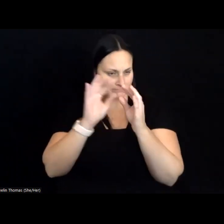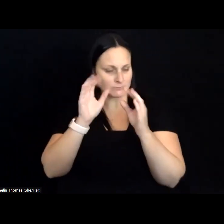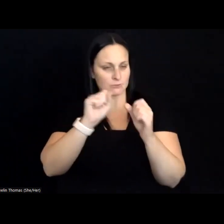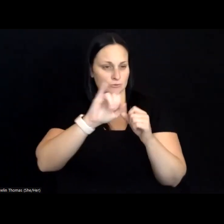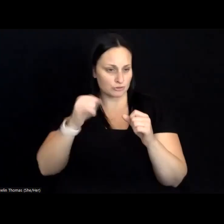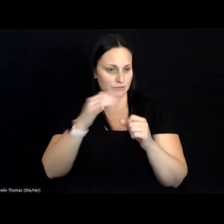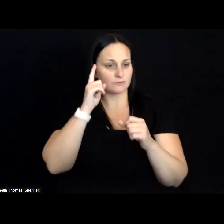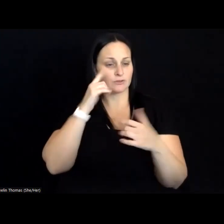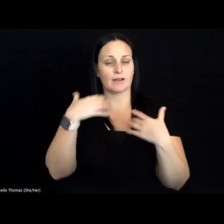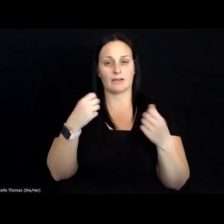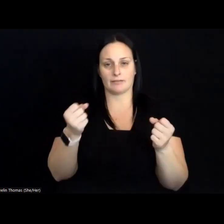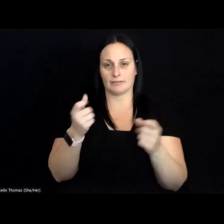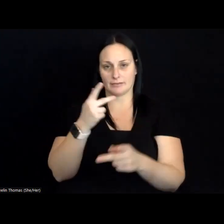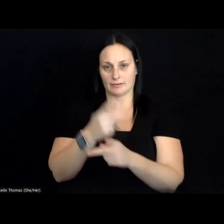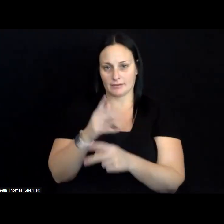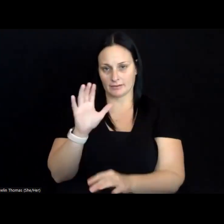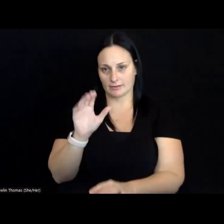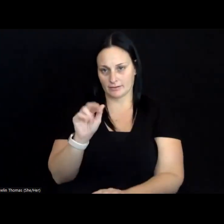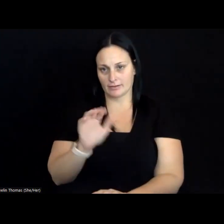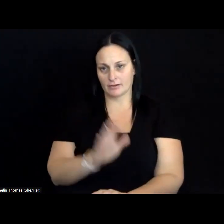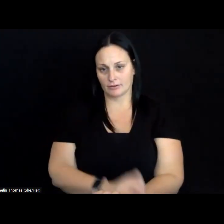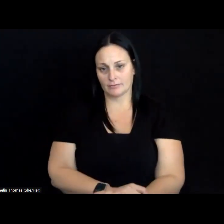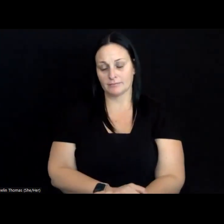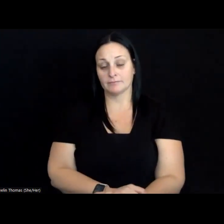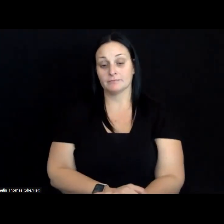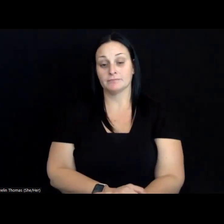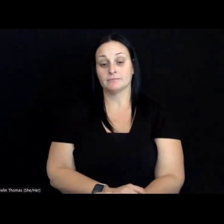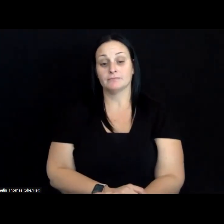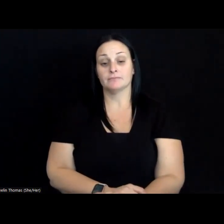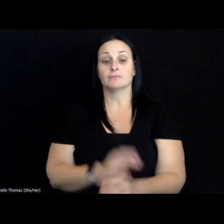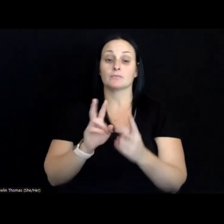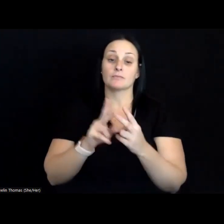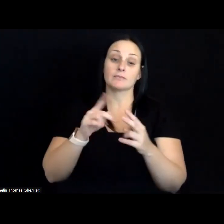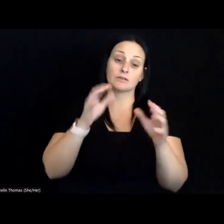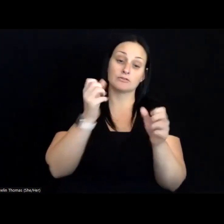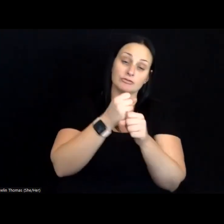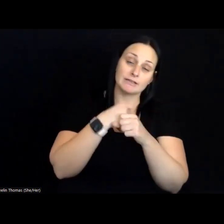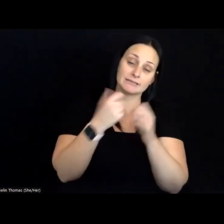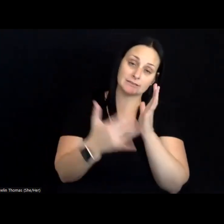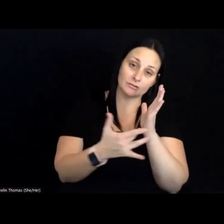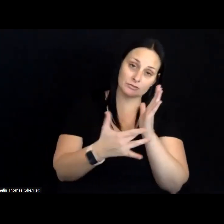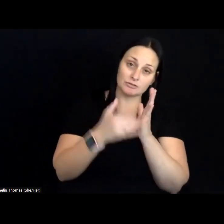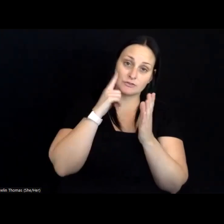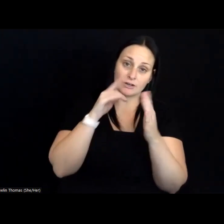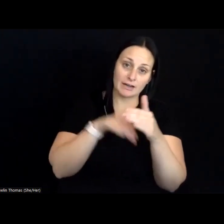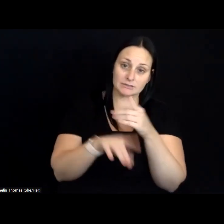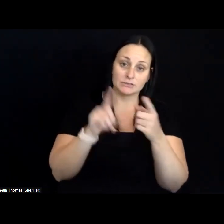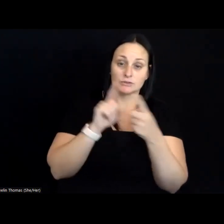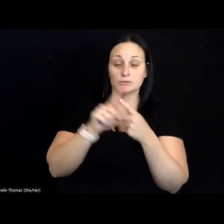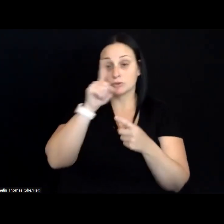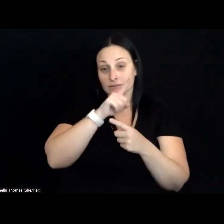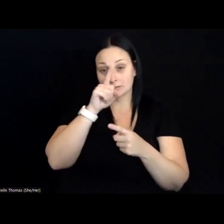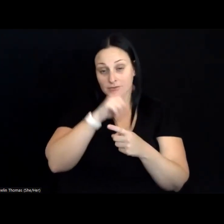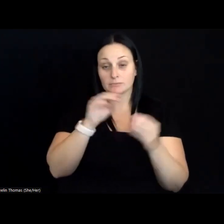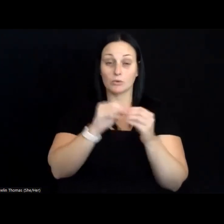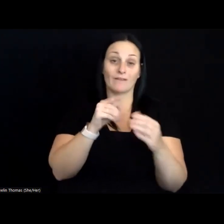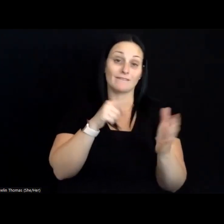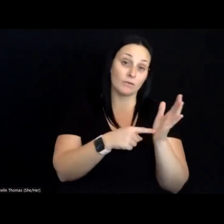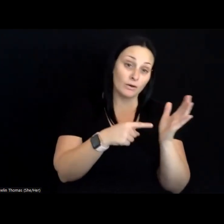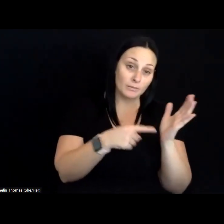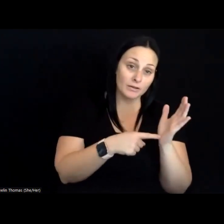the healthcare space. Whether it is creating technology to make access to prosthetics, looking